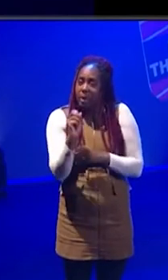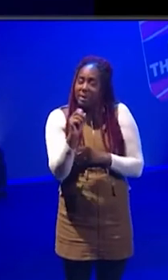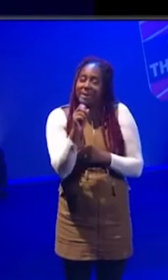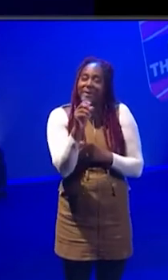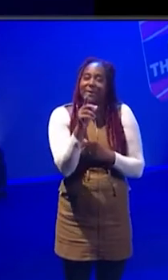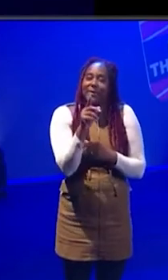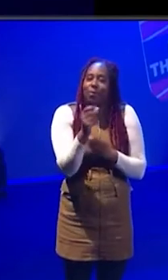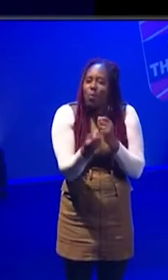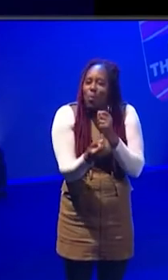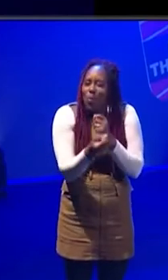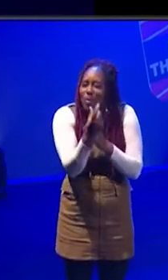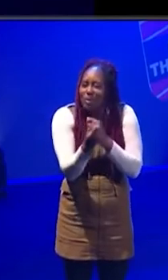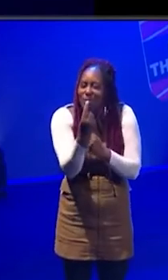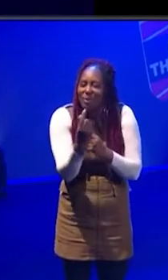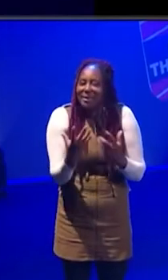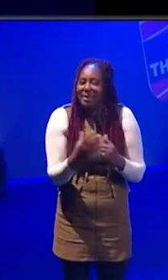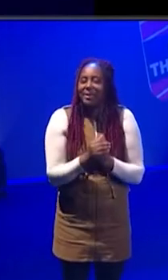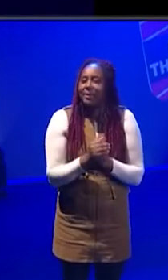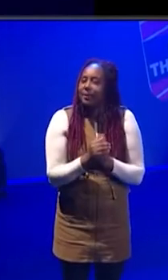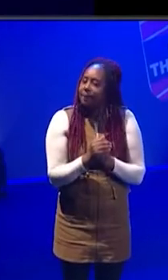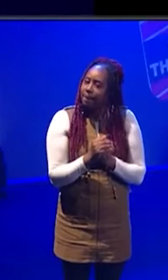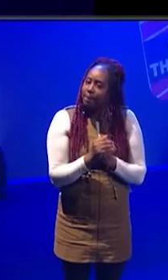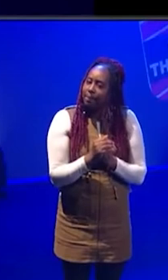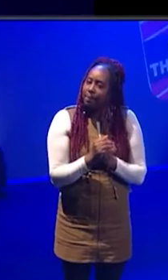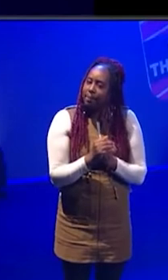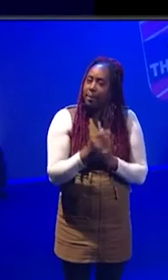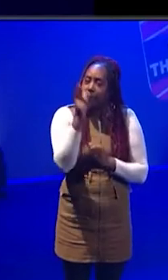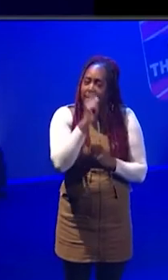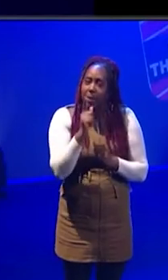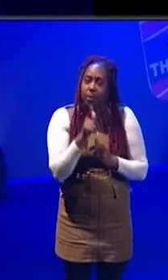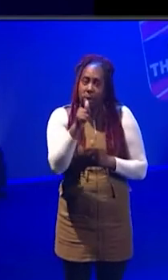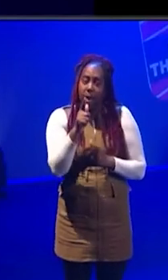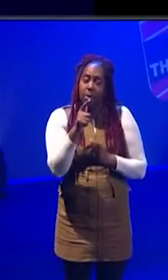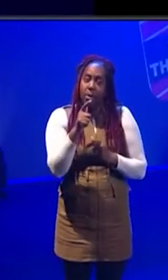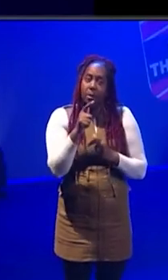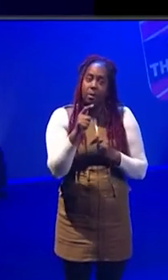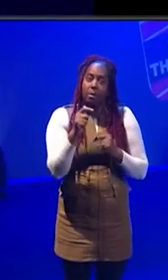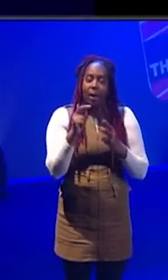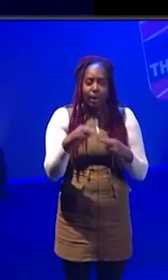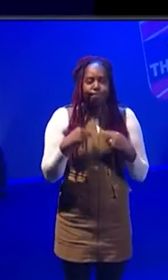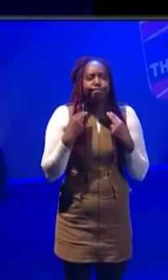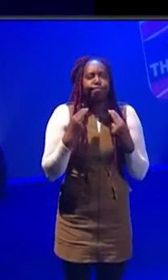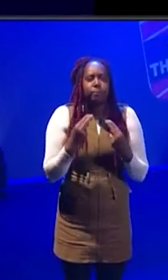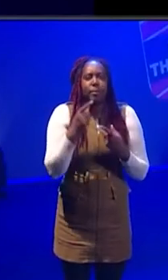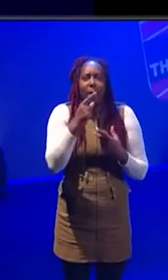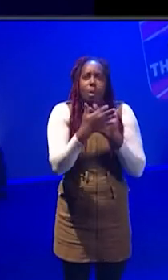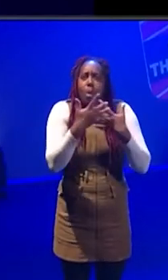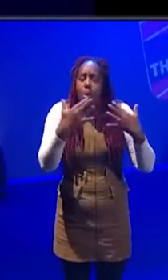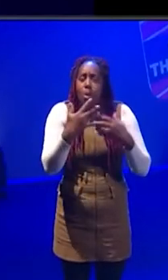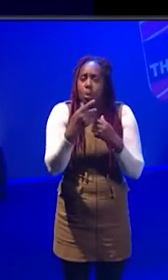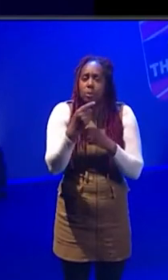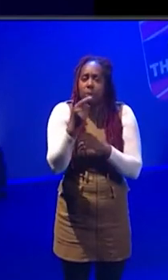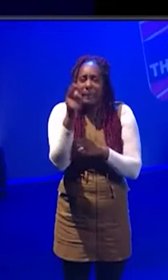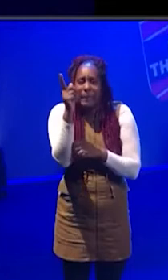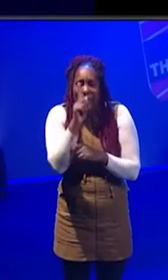There's a massive opportunity if people can be courageous enough. And whilst we've lost a lot of people who